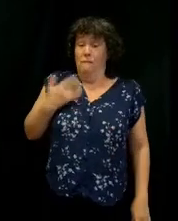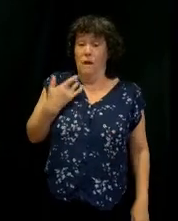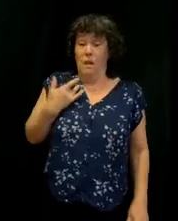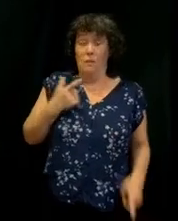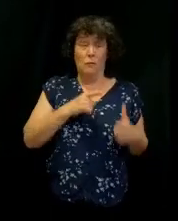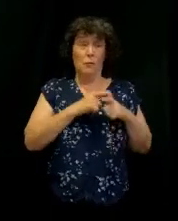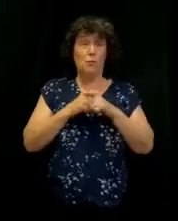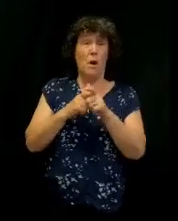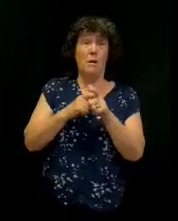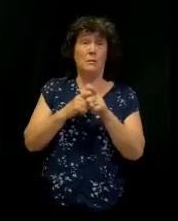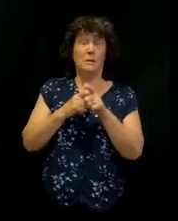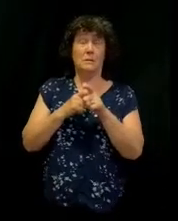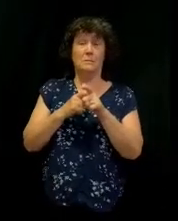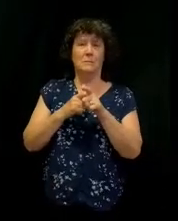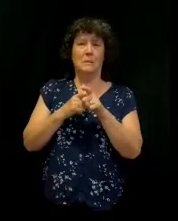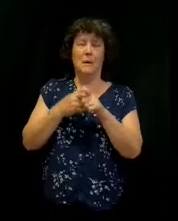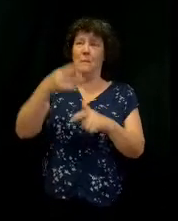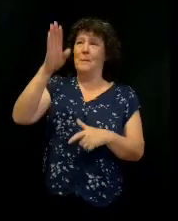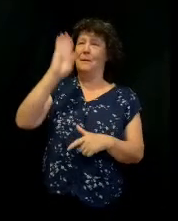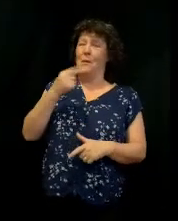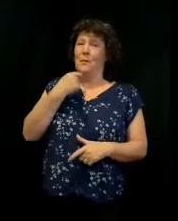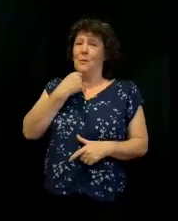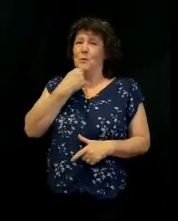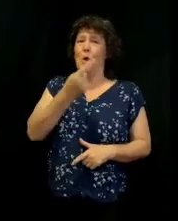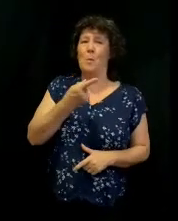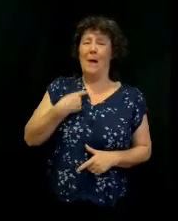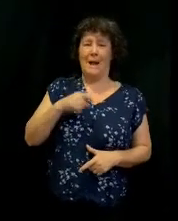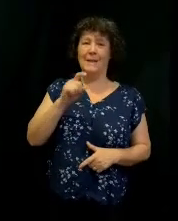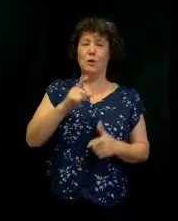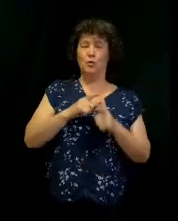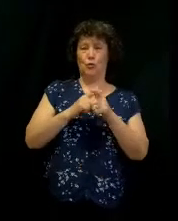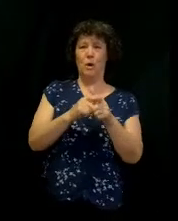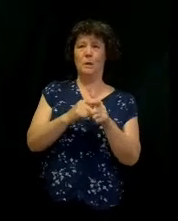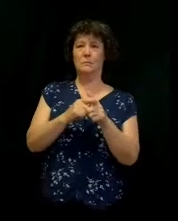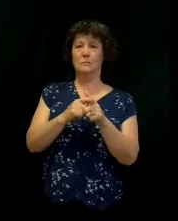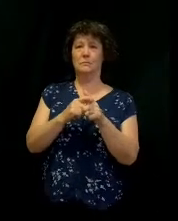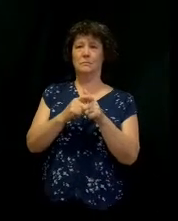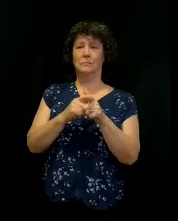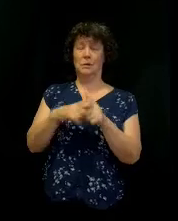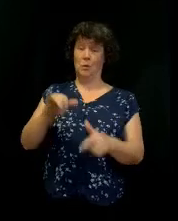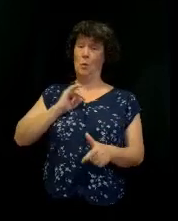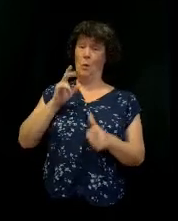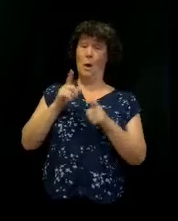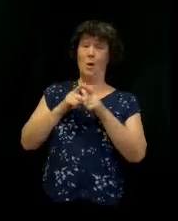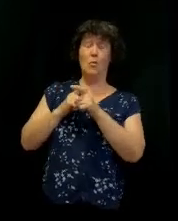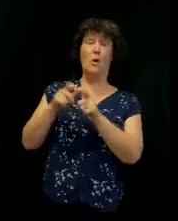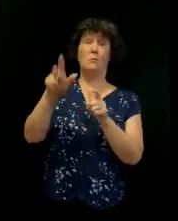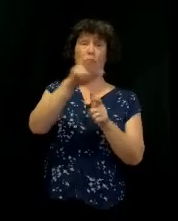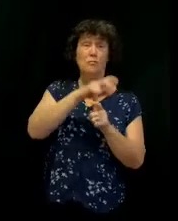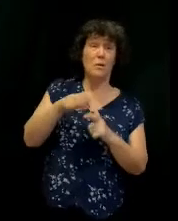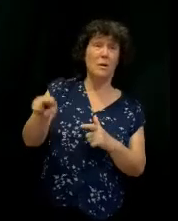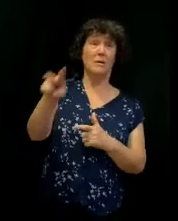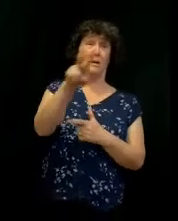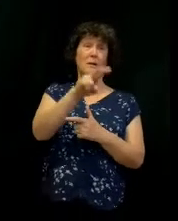But I ran because God told me to. Because I need you to run into freedom. I remember like it's yesterday.